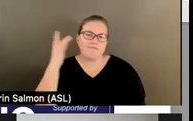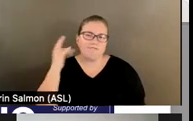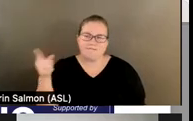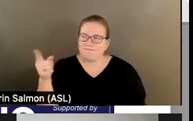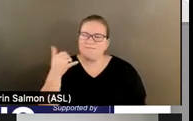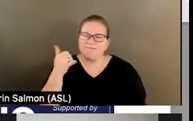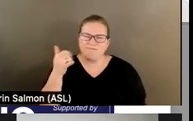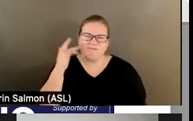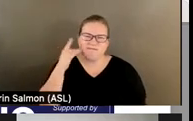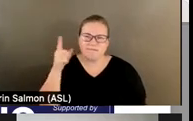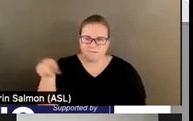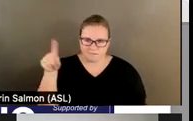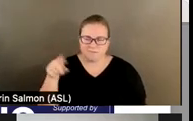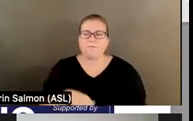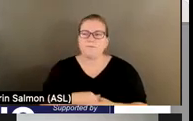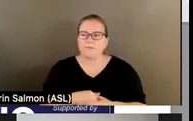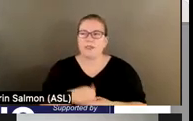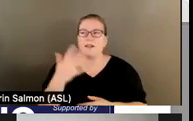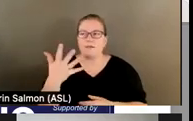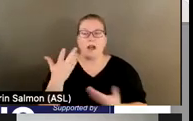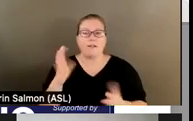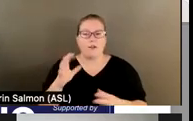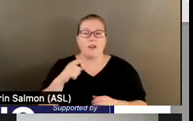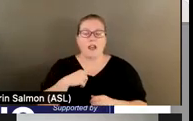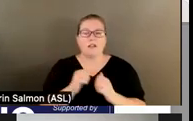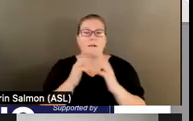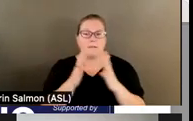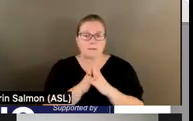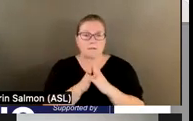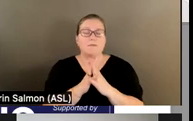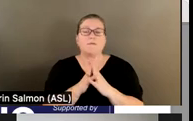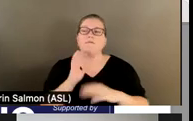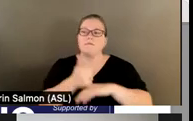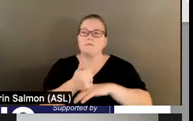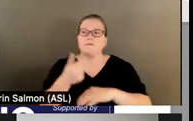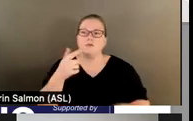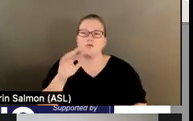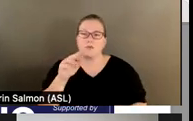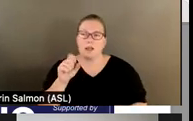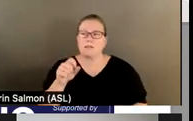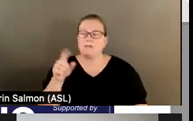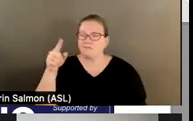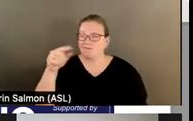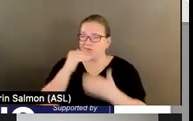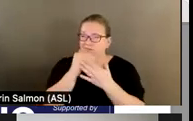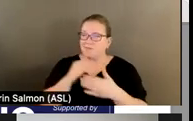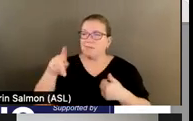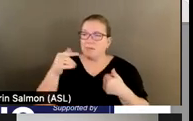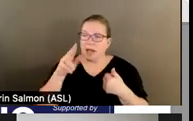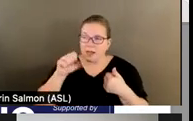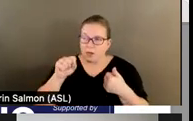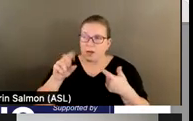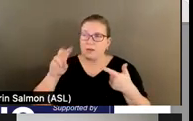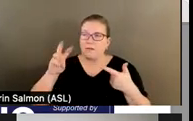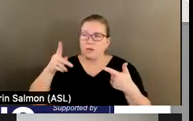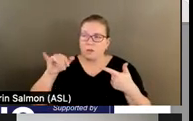Five of these receive planning and implementation grants. pathways, pathways, health, DeKalb CSB, CSB